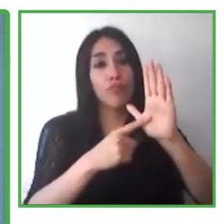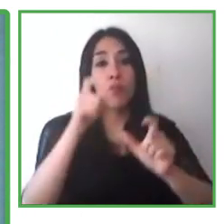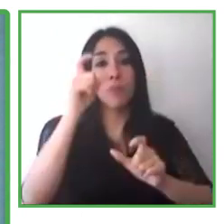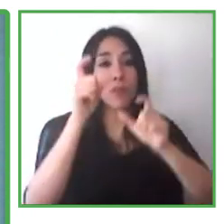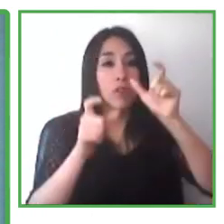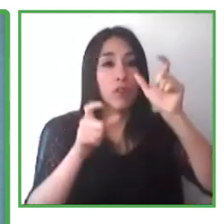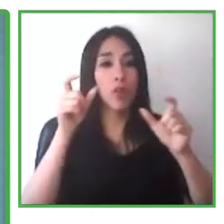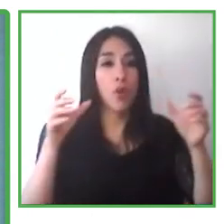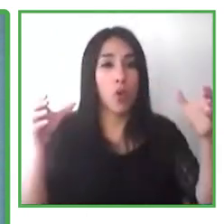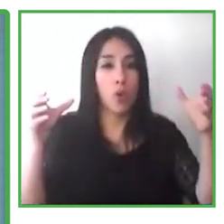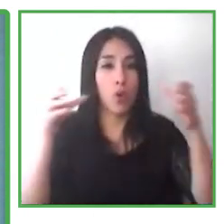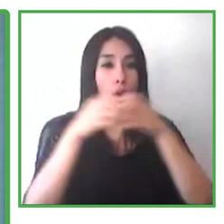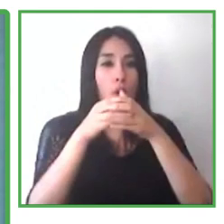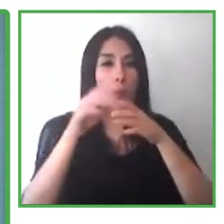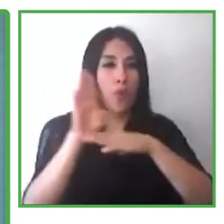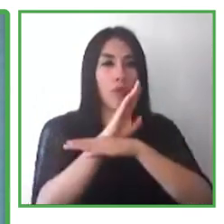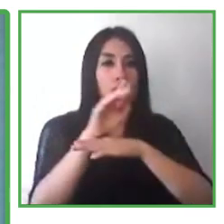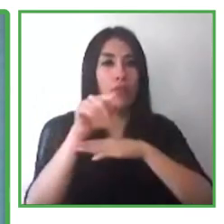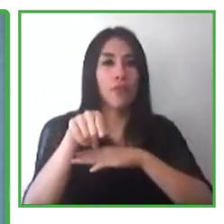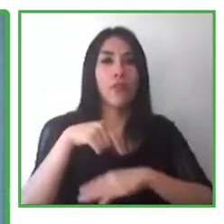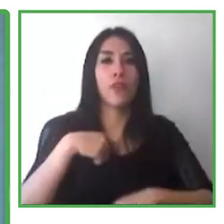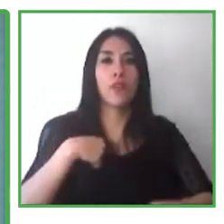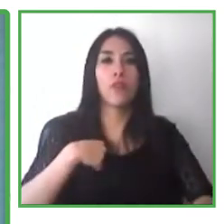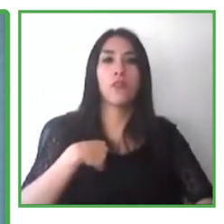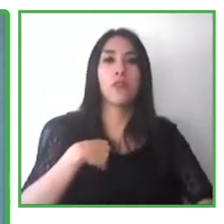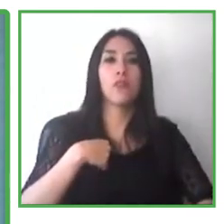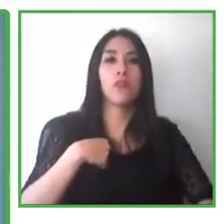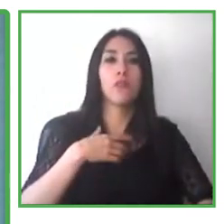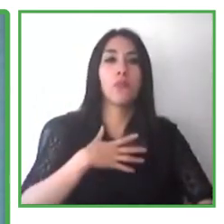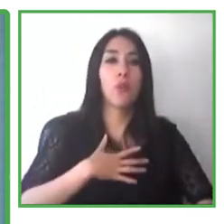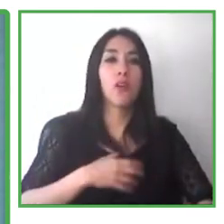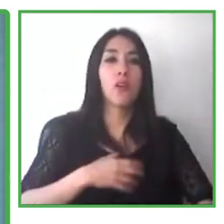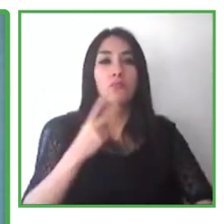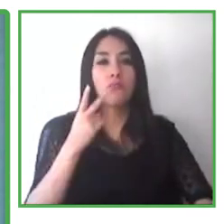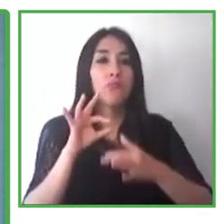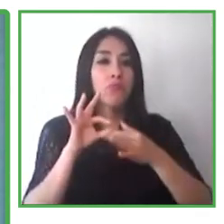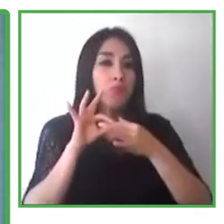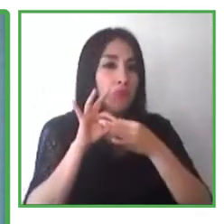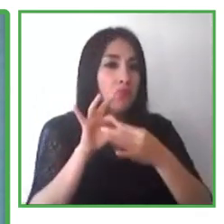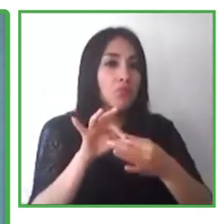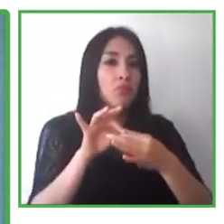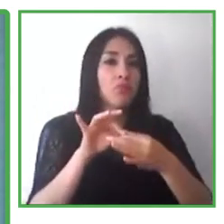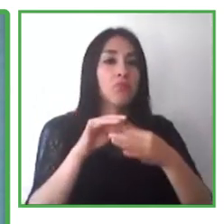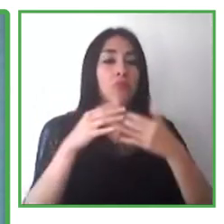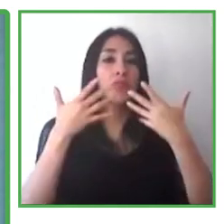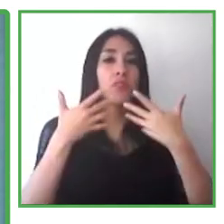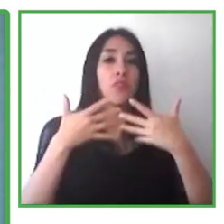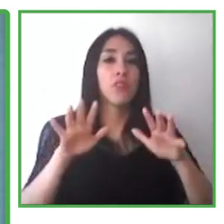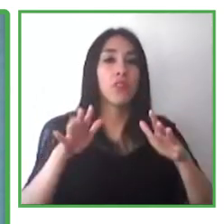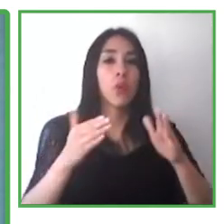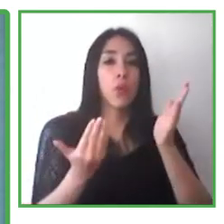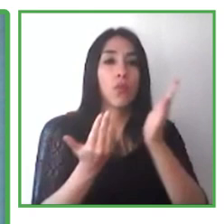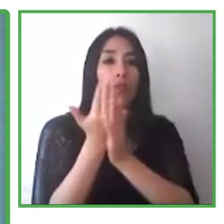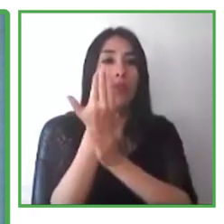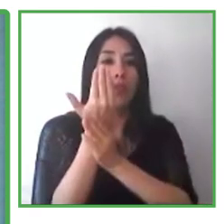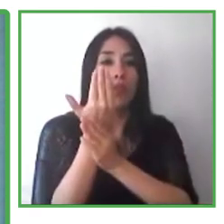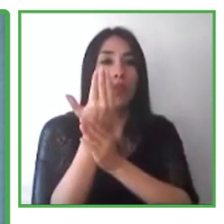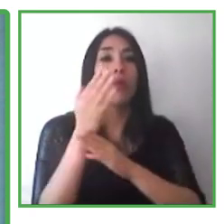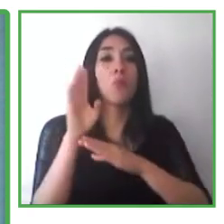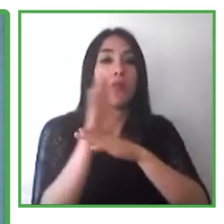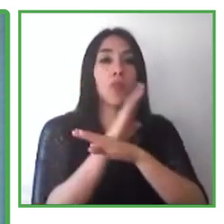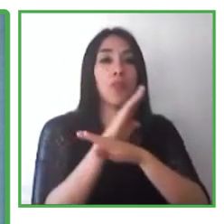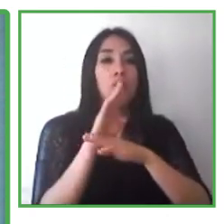Passwork and Top Resources Plus. And as Pat said, I'm currently responsible for the commercial